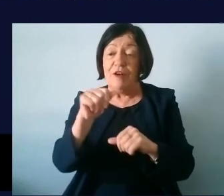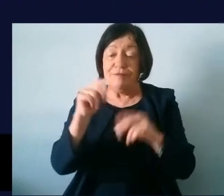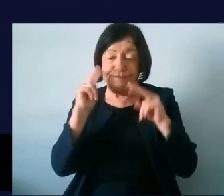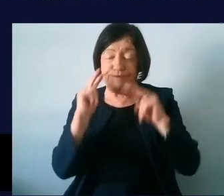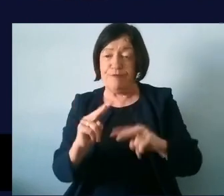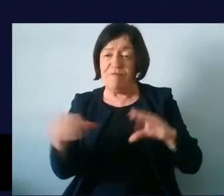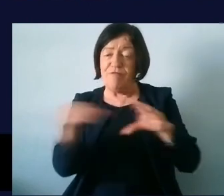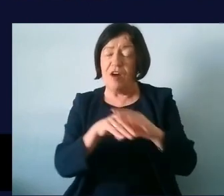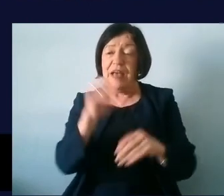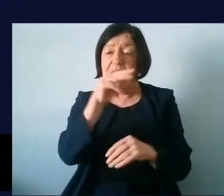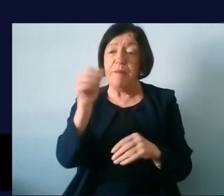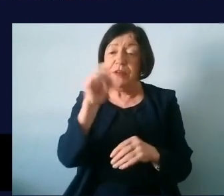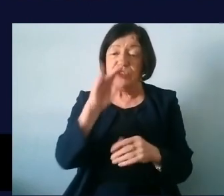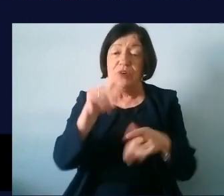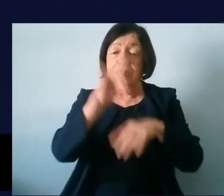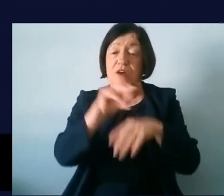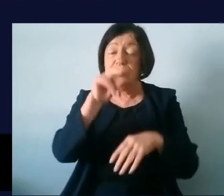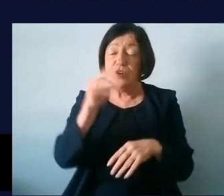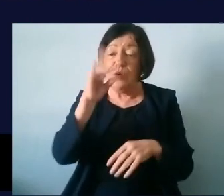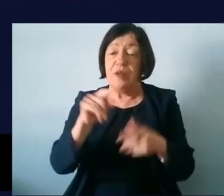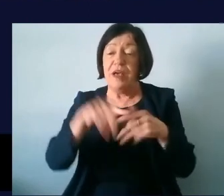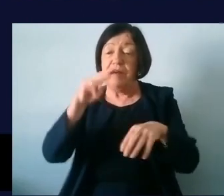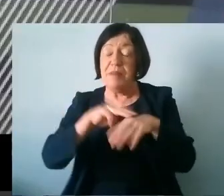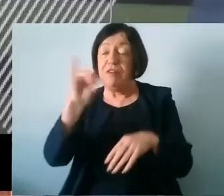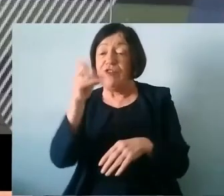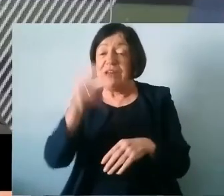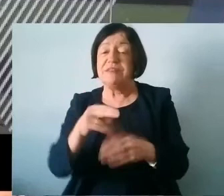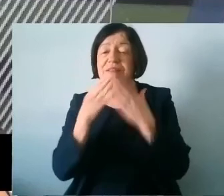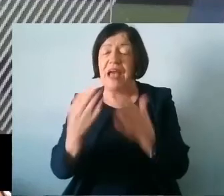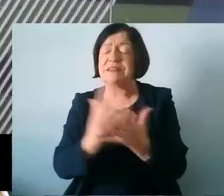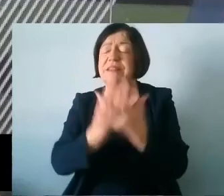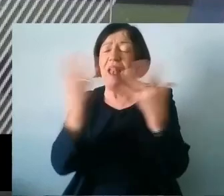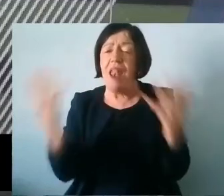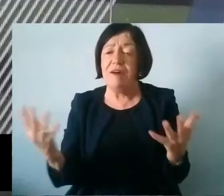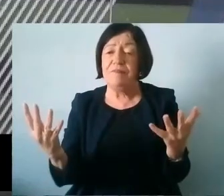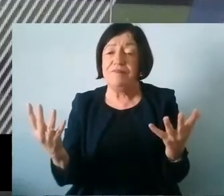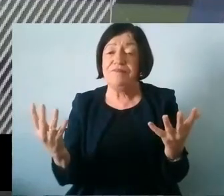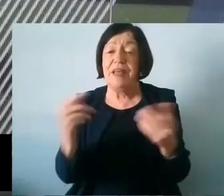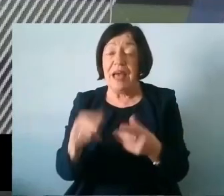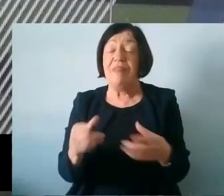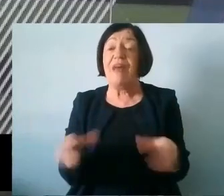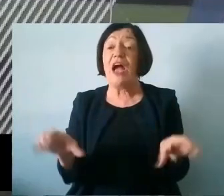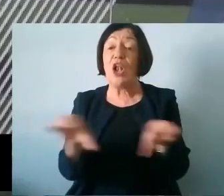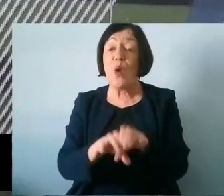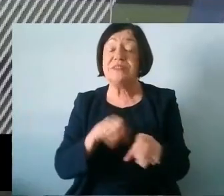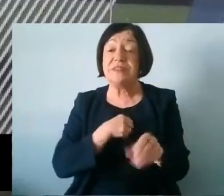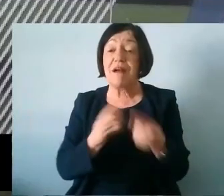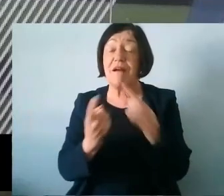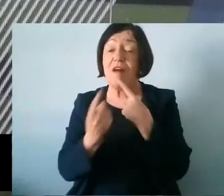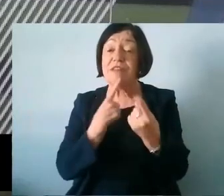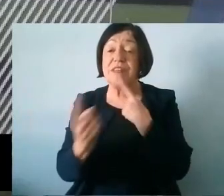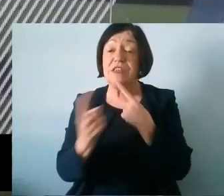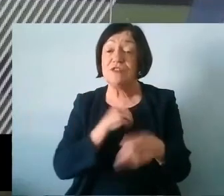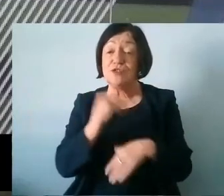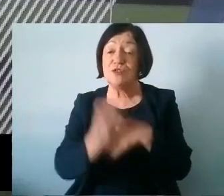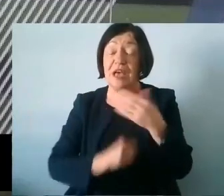Emma Shaw Dr Noel Purdy and Mary Jackson thank you sincerely and that closes our conversation for today and our